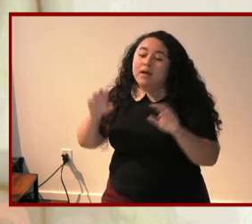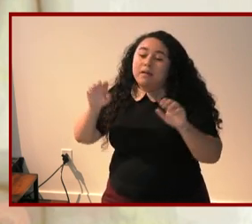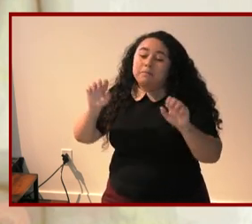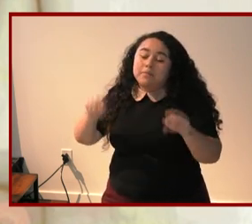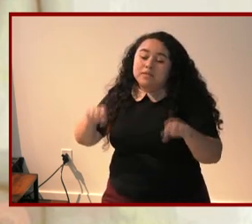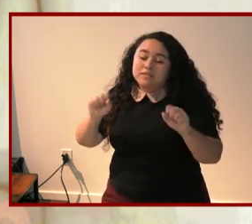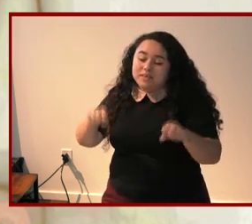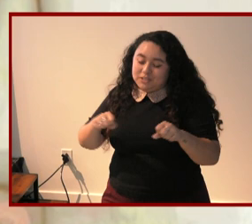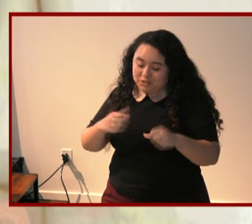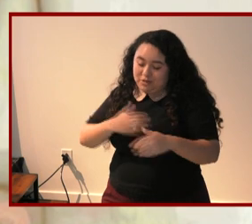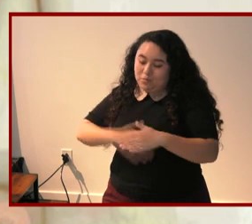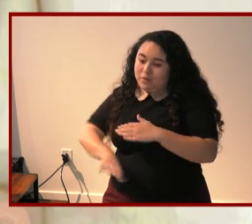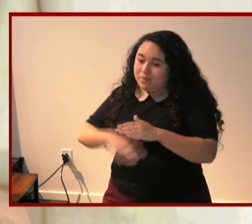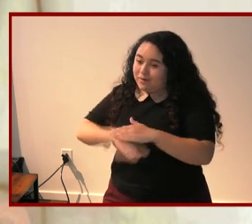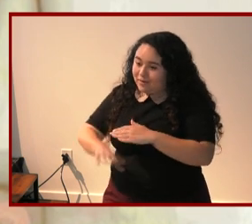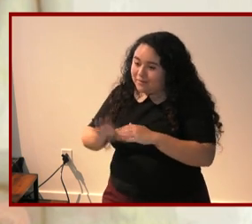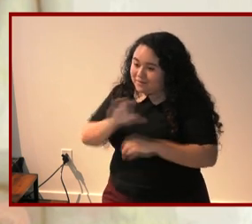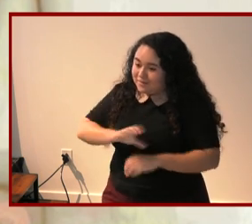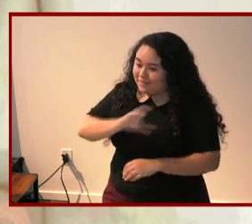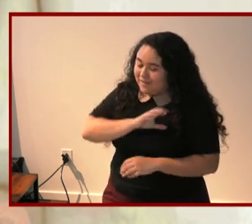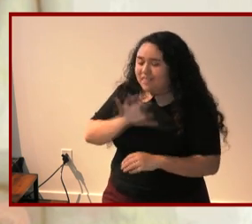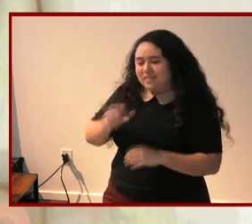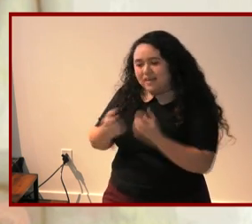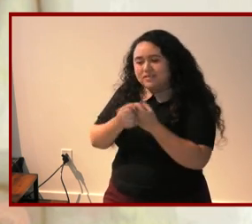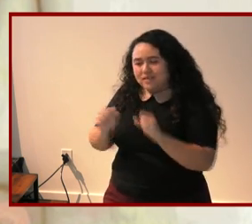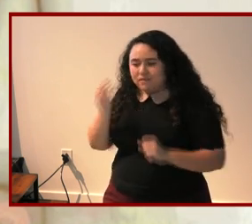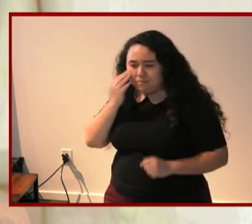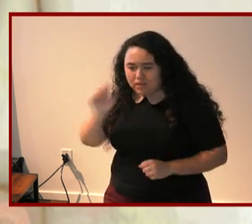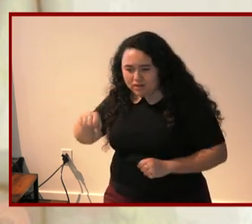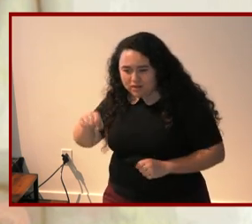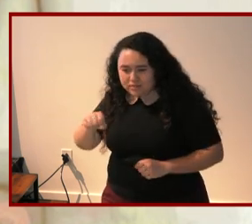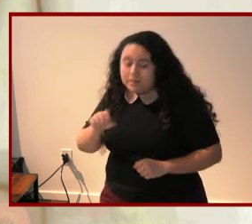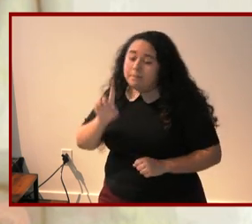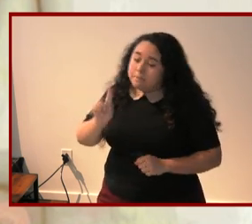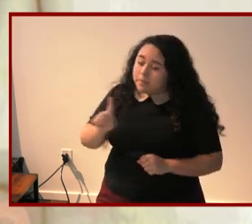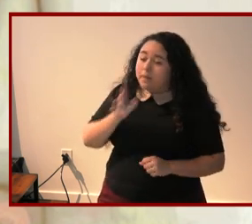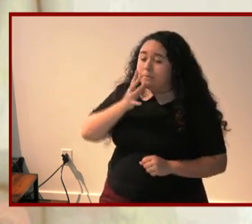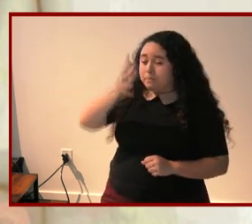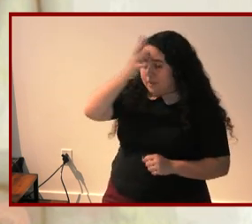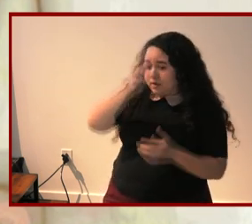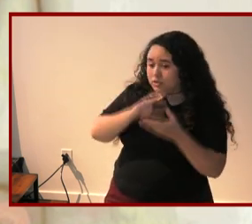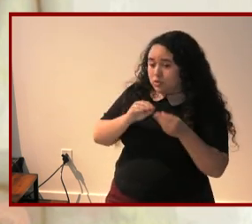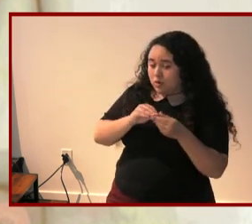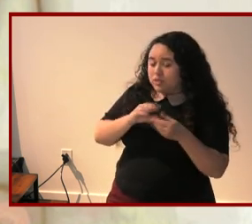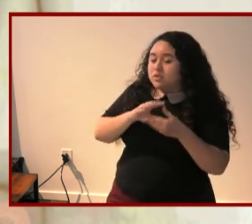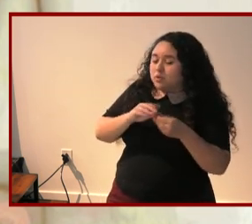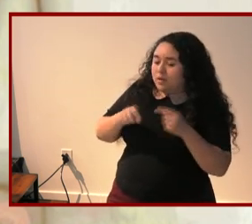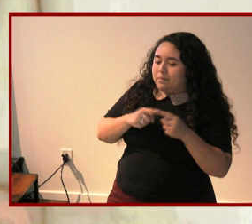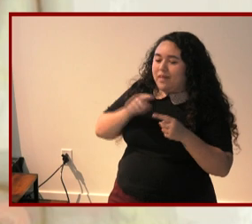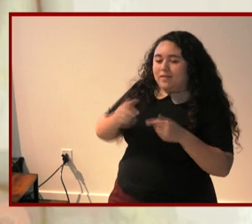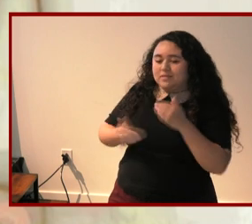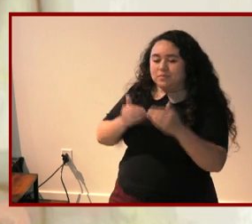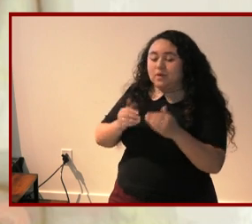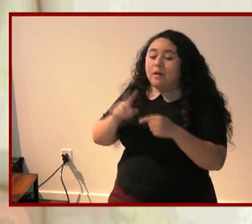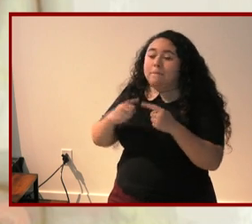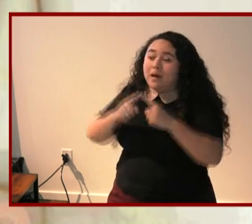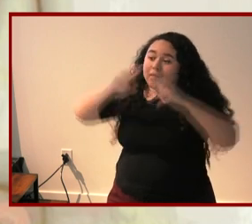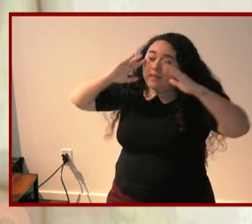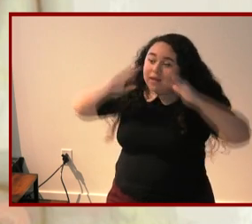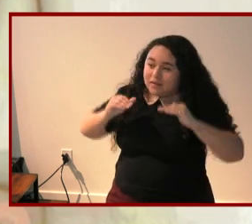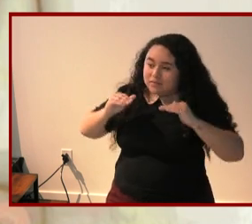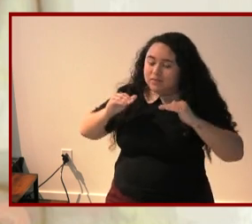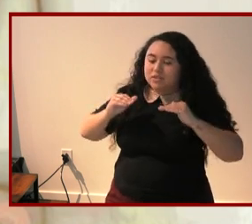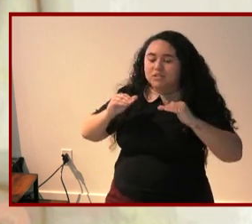is safe and familiar parental memoirs are narratives about this process about the expectations and